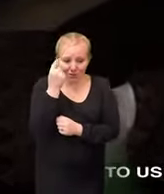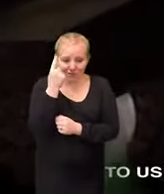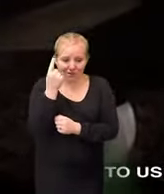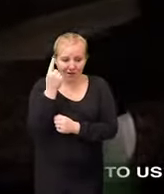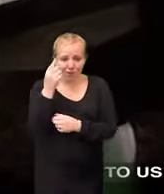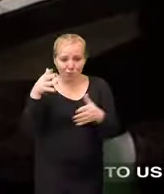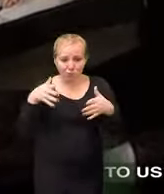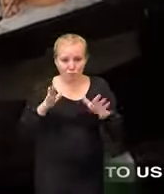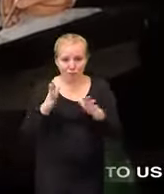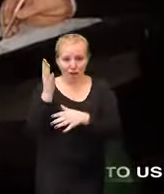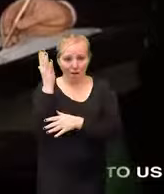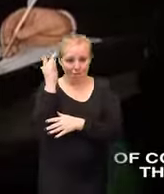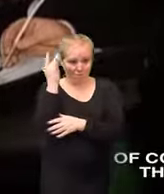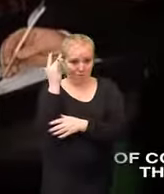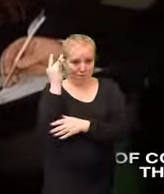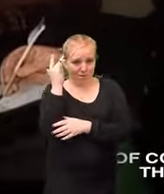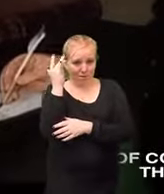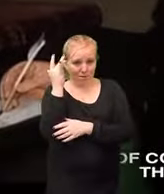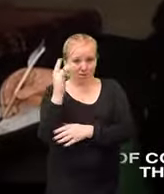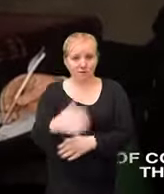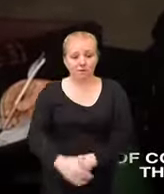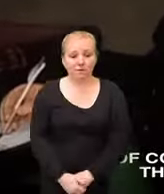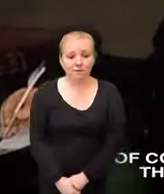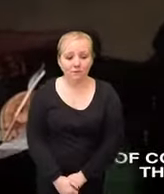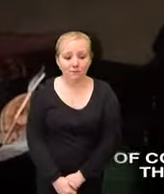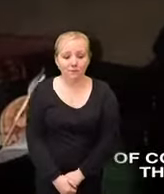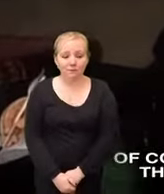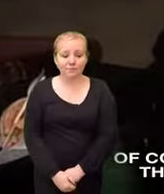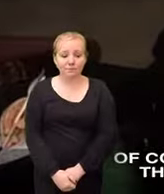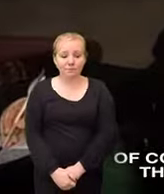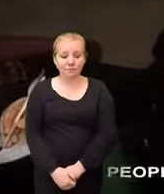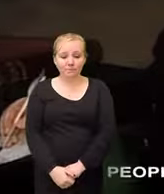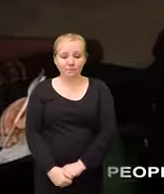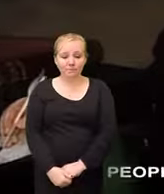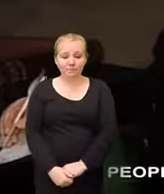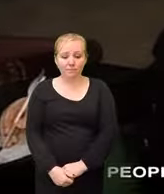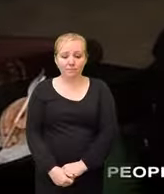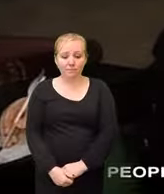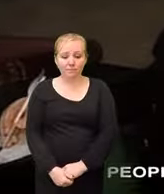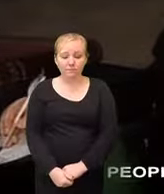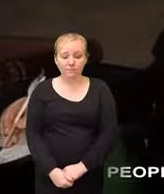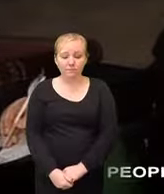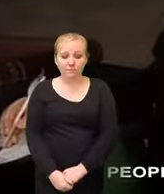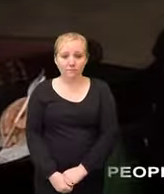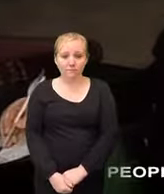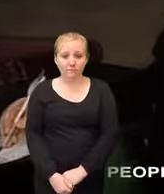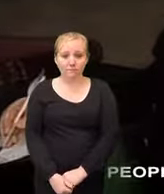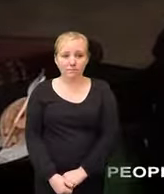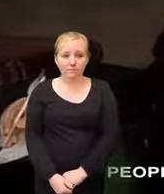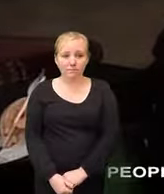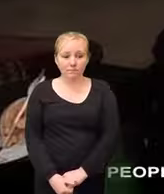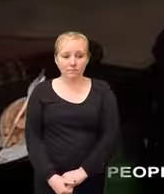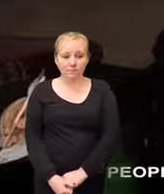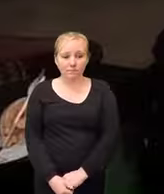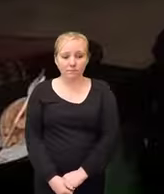use a word that they used of course stereotypes are the way we understand people from other societies